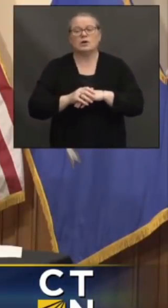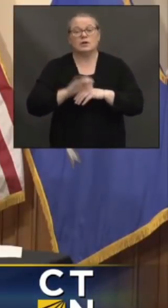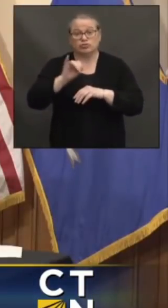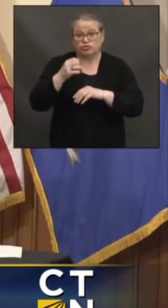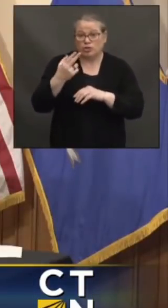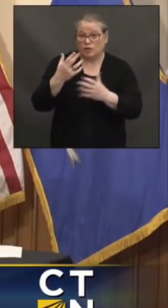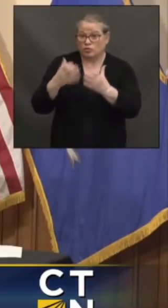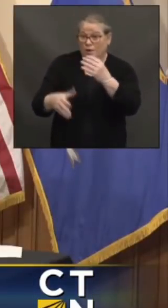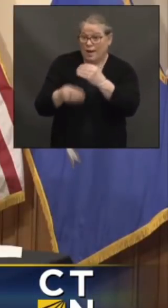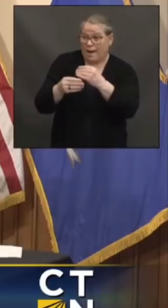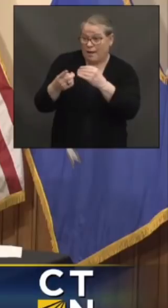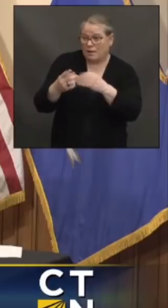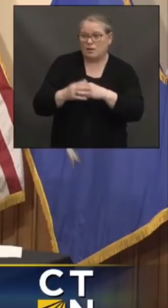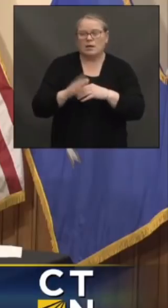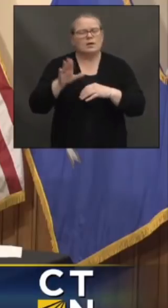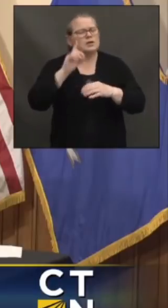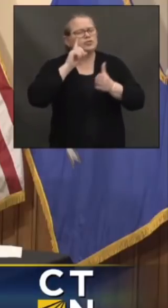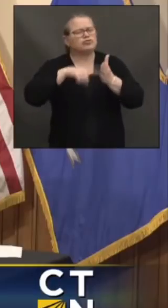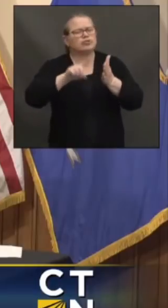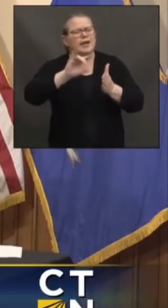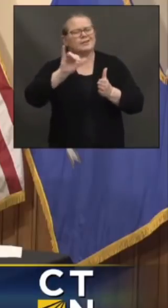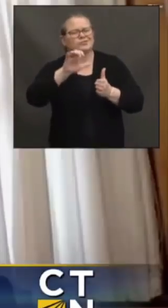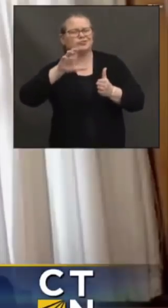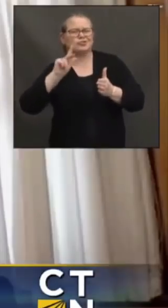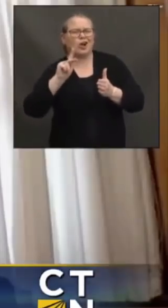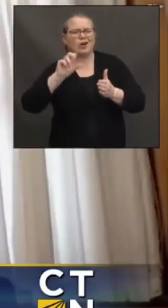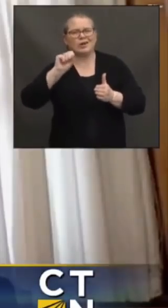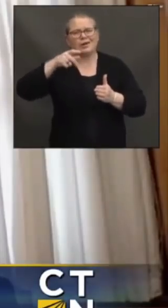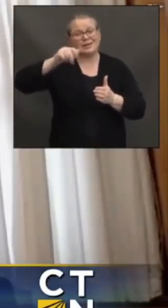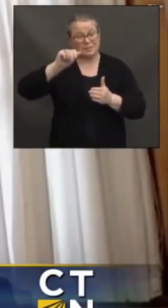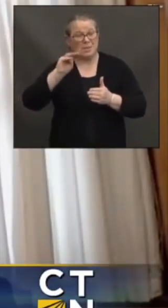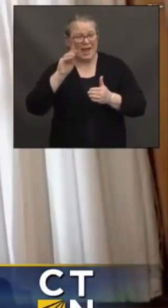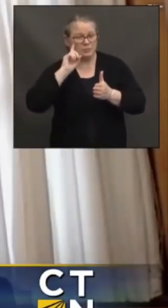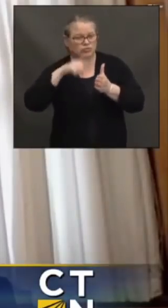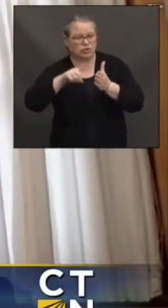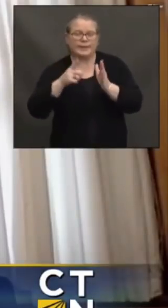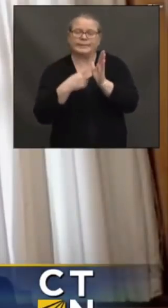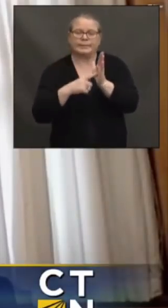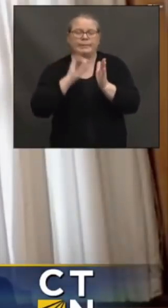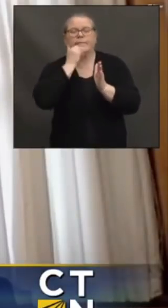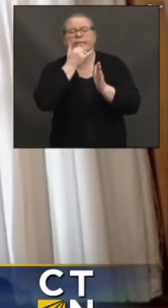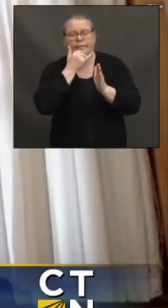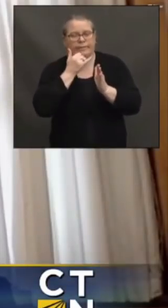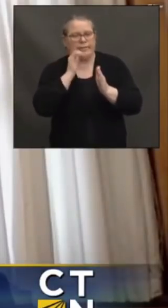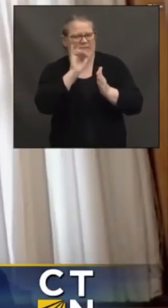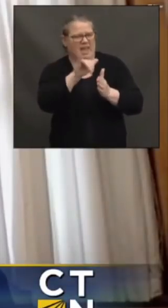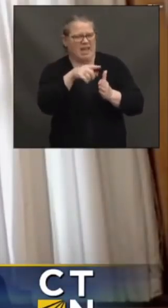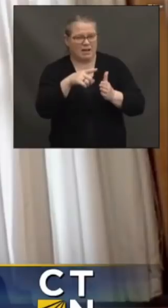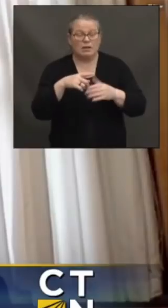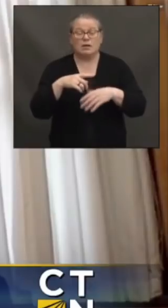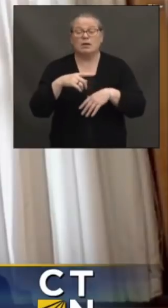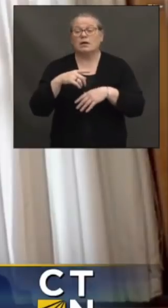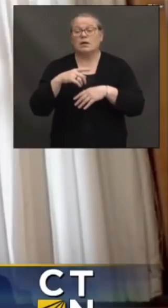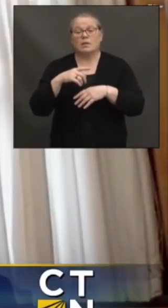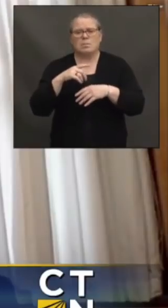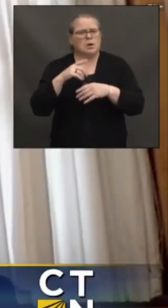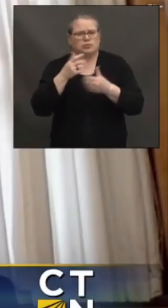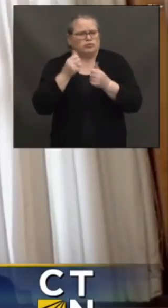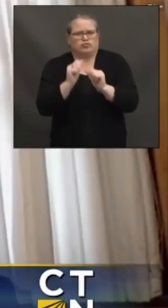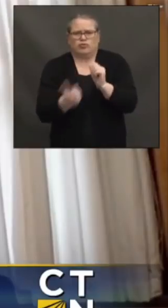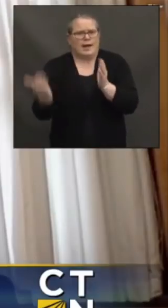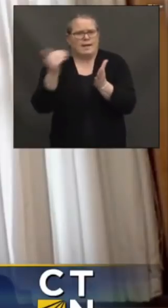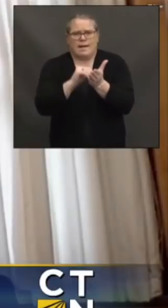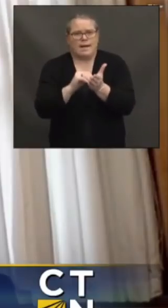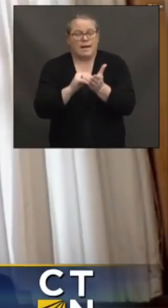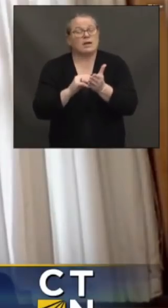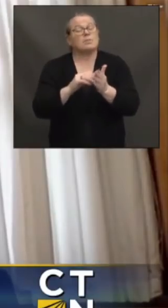the email ends up there. But aside from that, you can fill out a form again that might be able to re-trigger the invitation. But also a reminder,